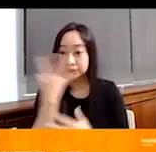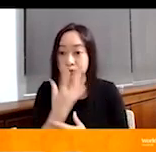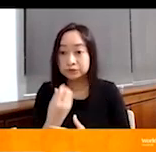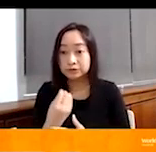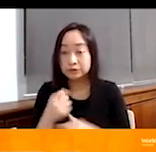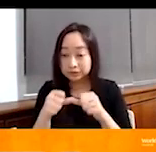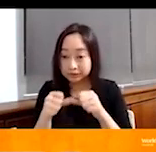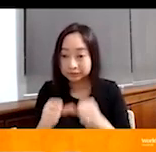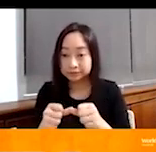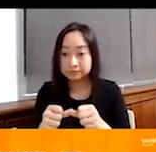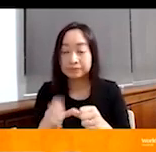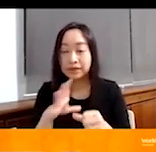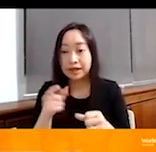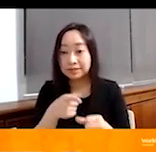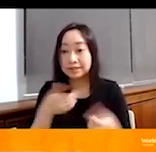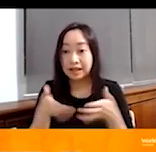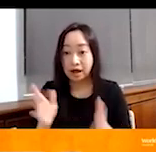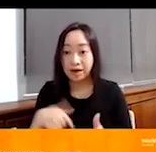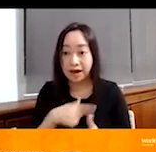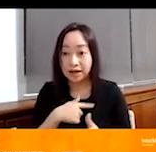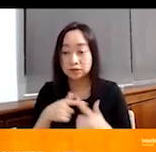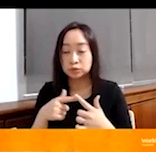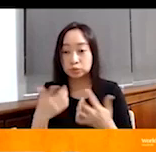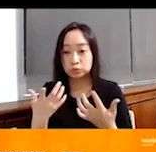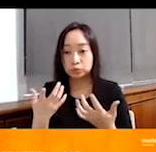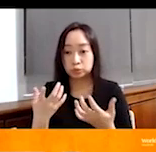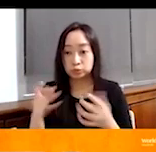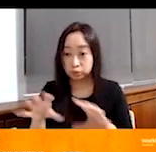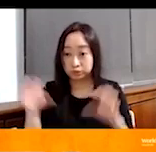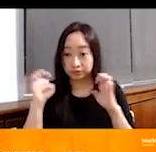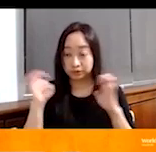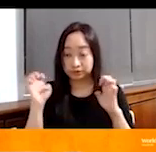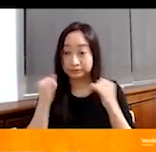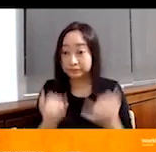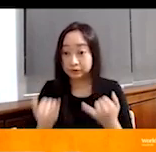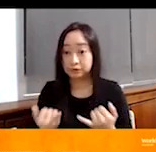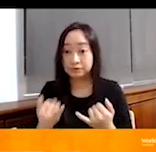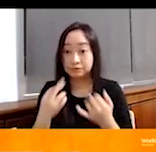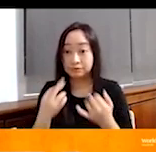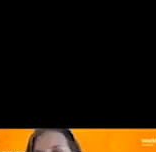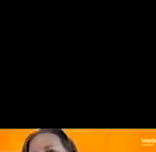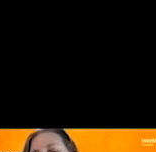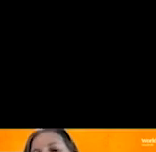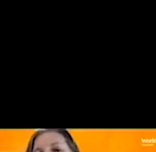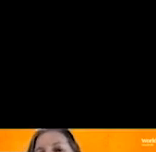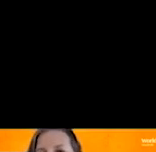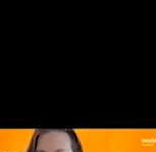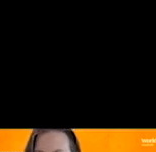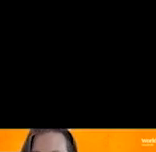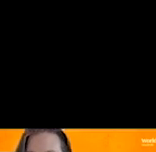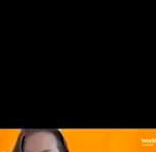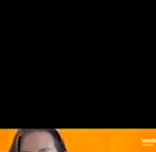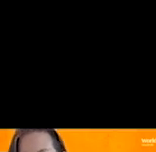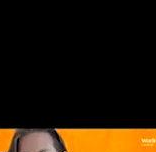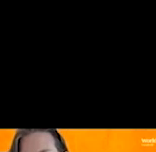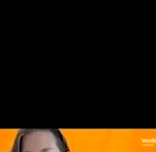faithful funding stream. And it allows us to do emergency immediate response, um, even for particular children in need, as